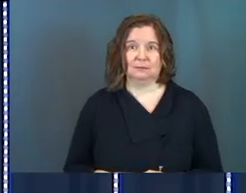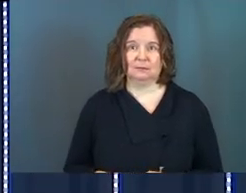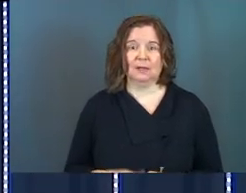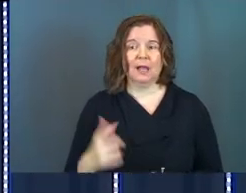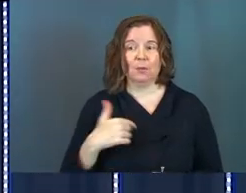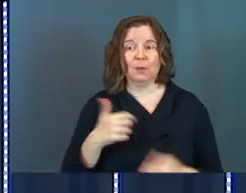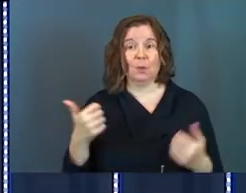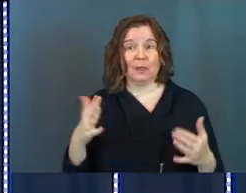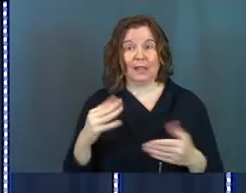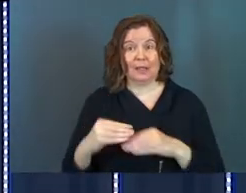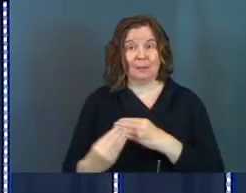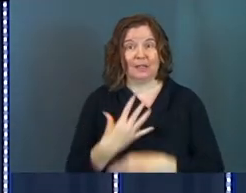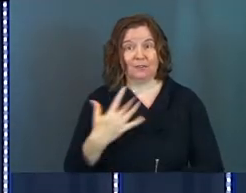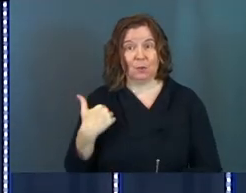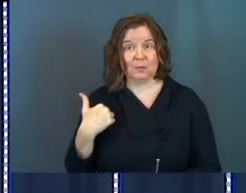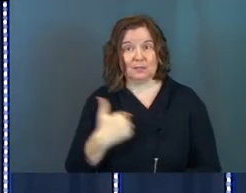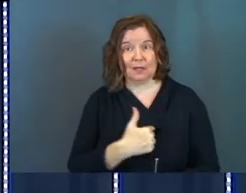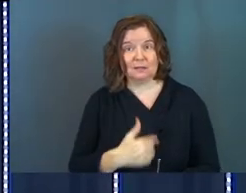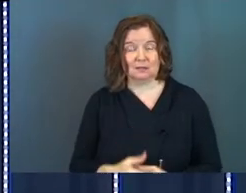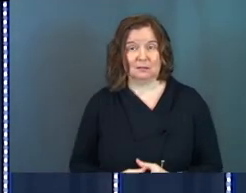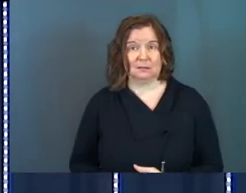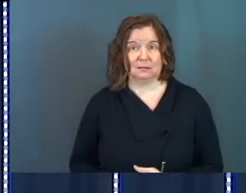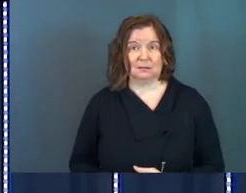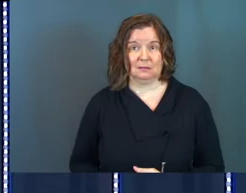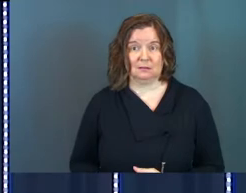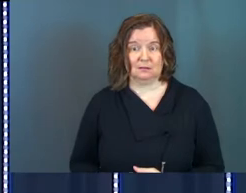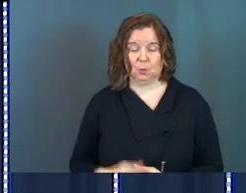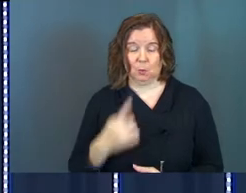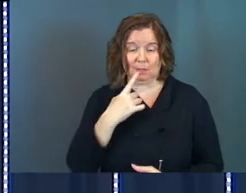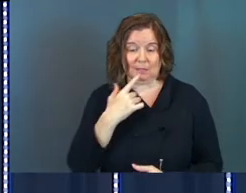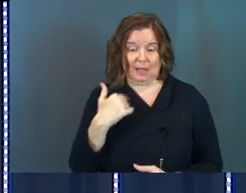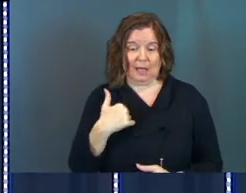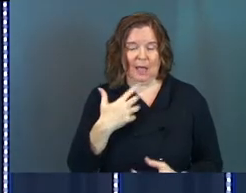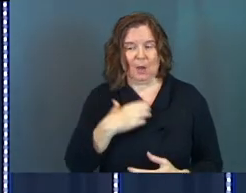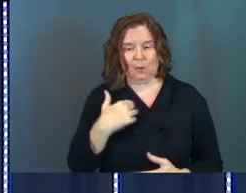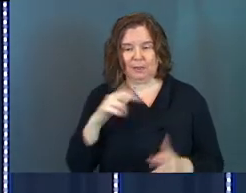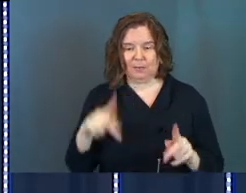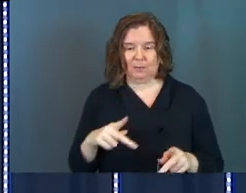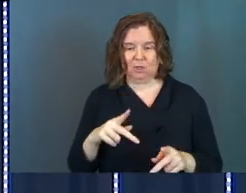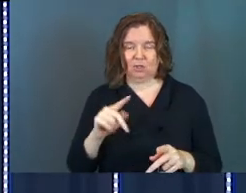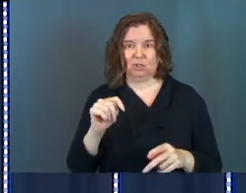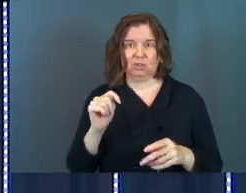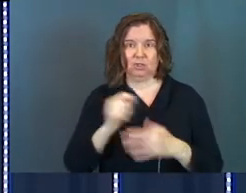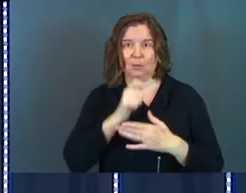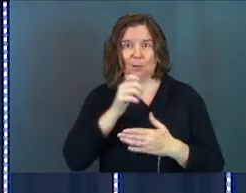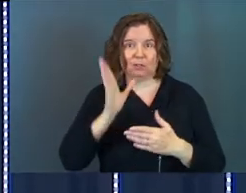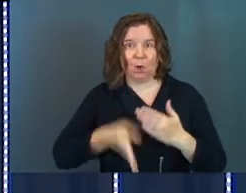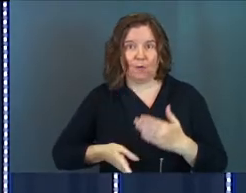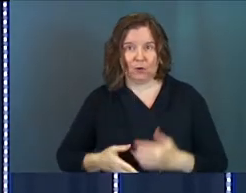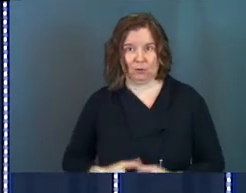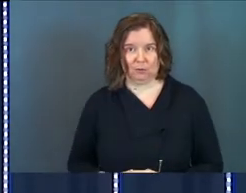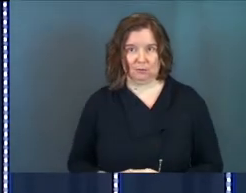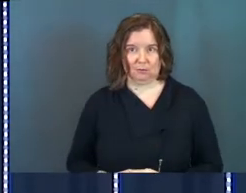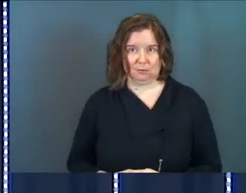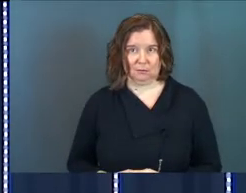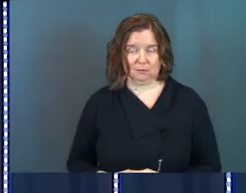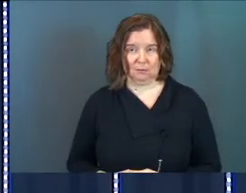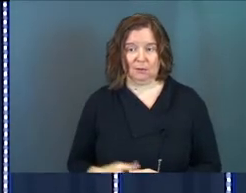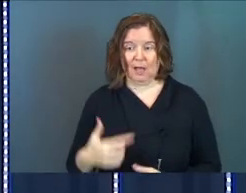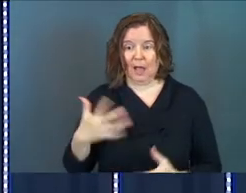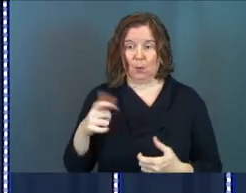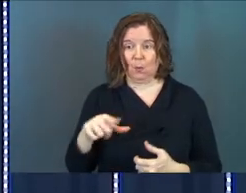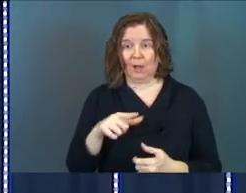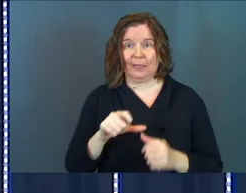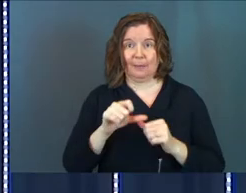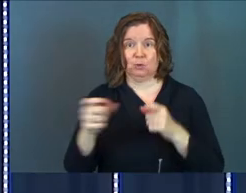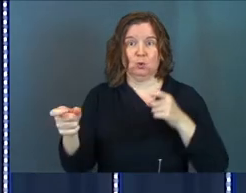And we'll let them influence us. We'll say, I wish this person's term wasn't over. I